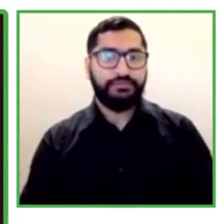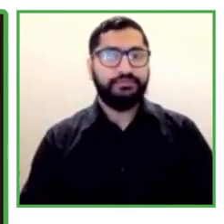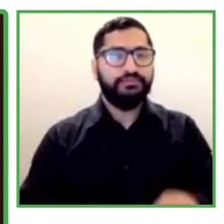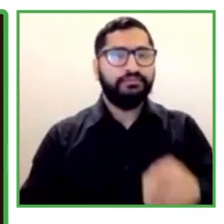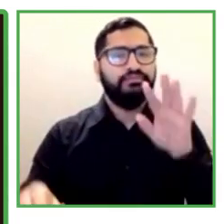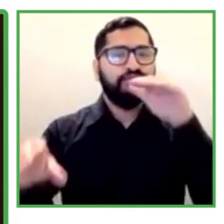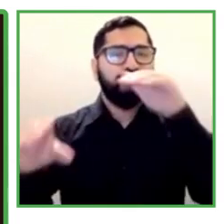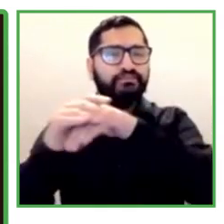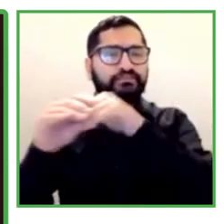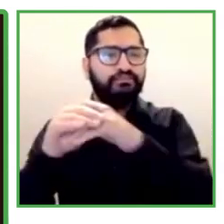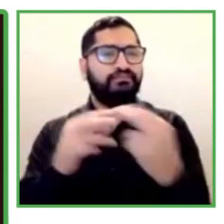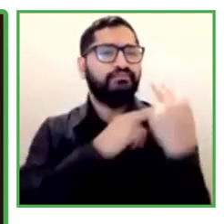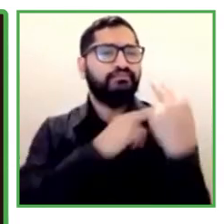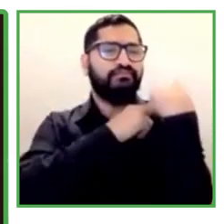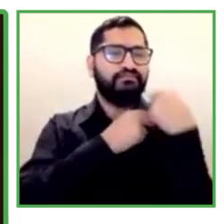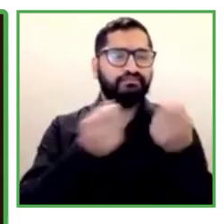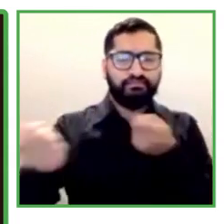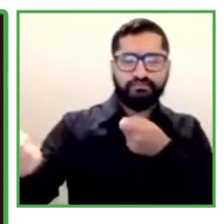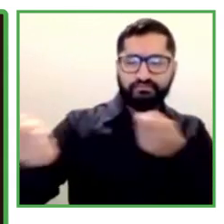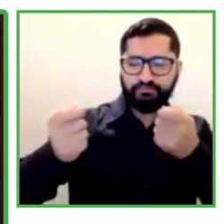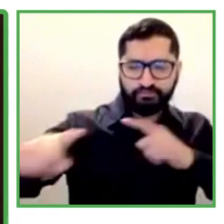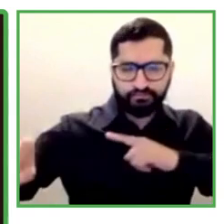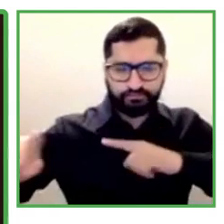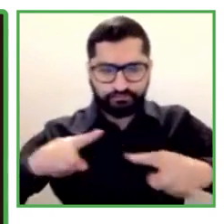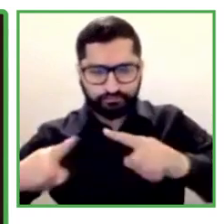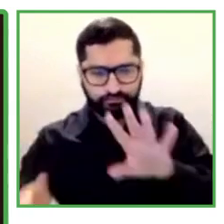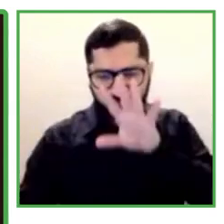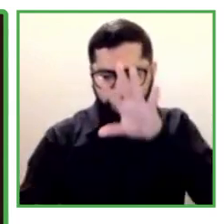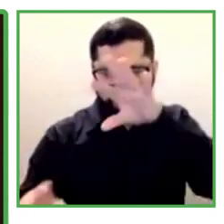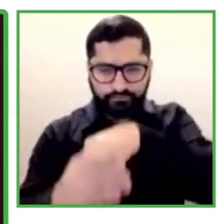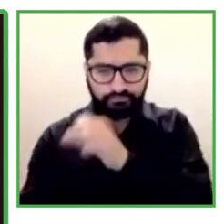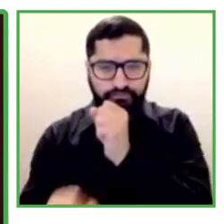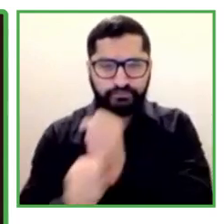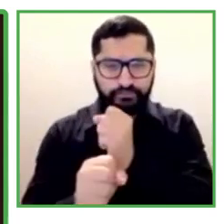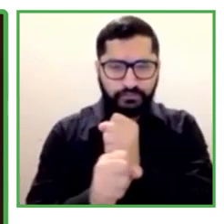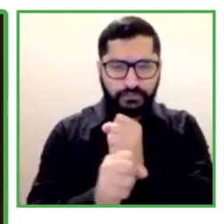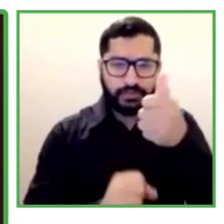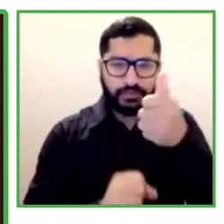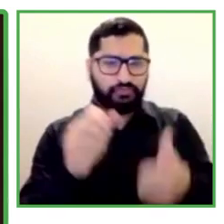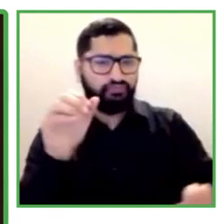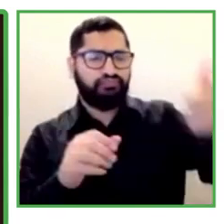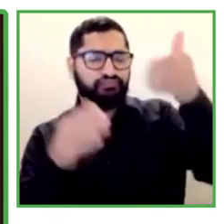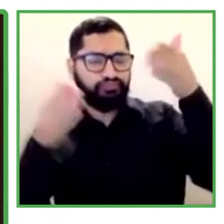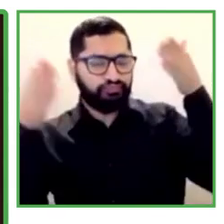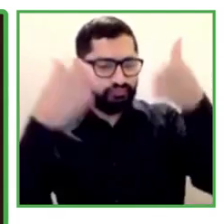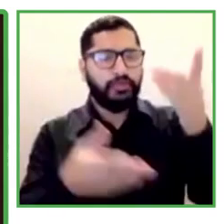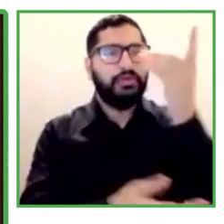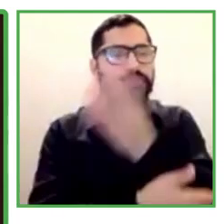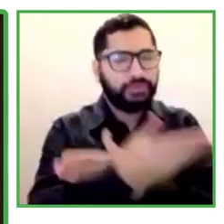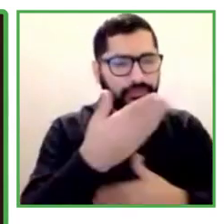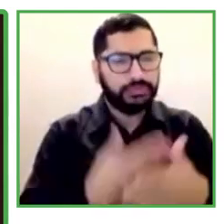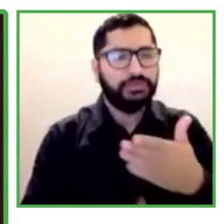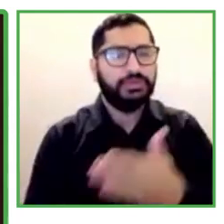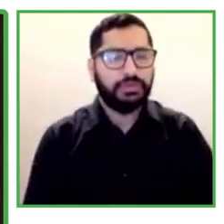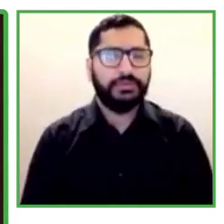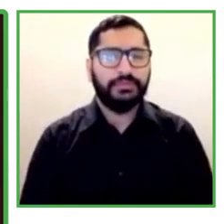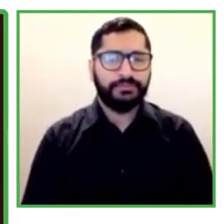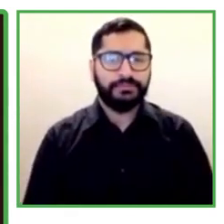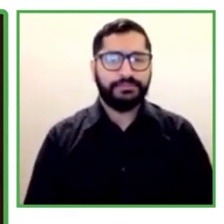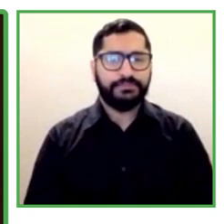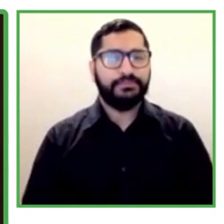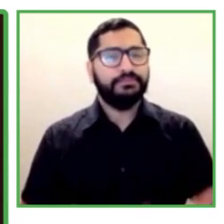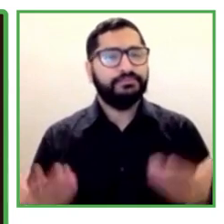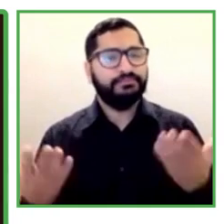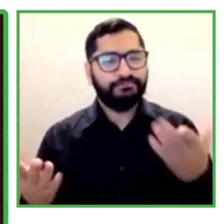so that the mobile banking app is so rich and it includes